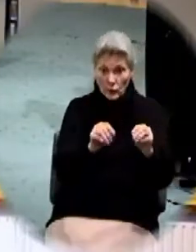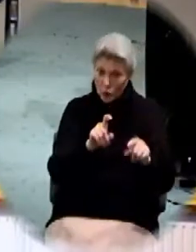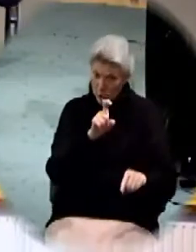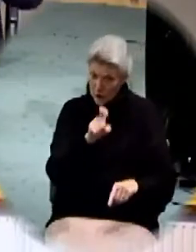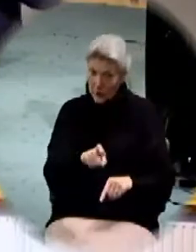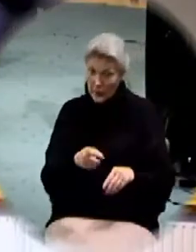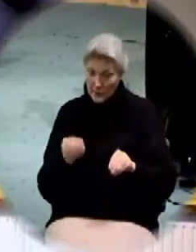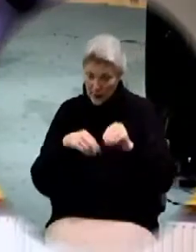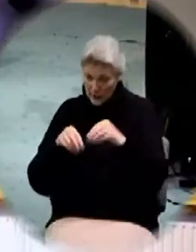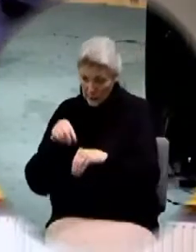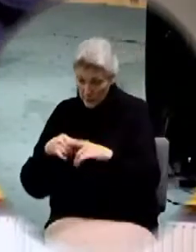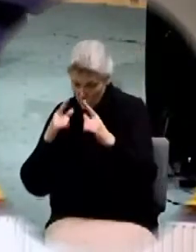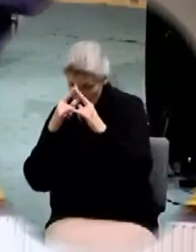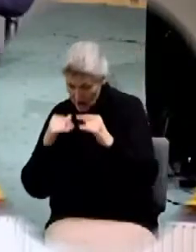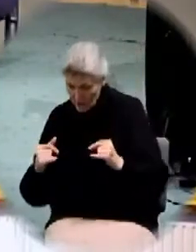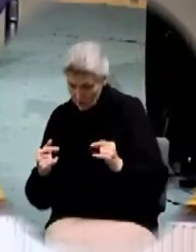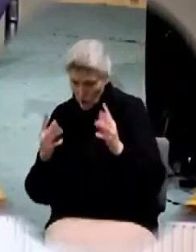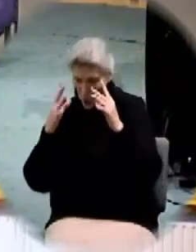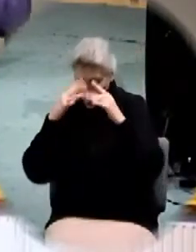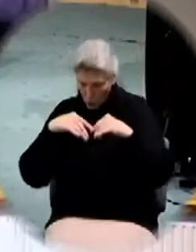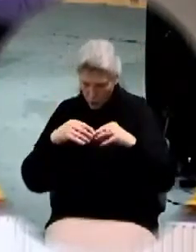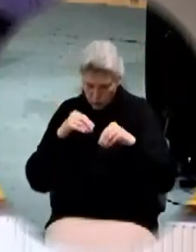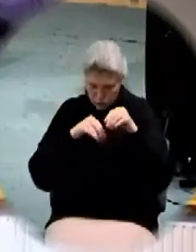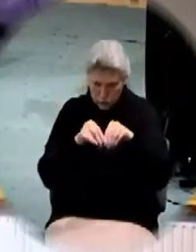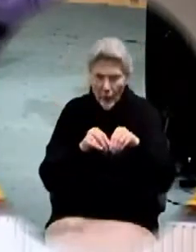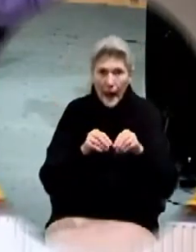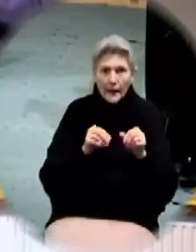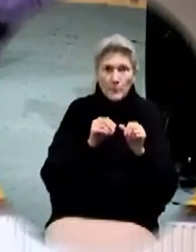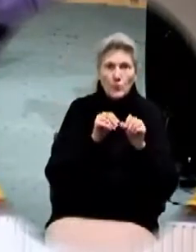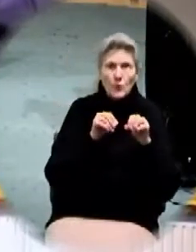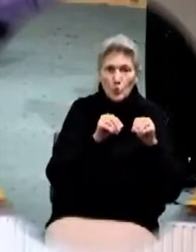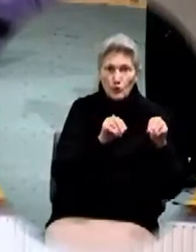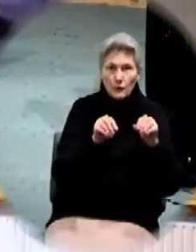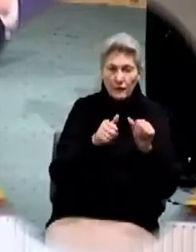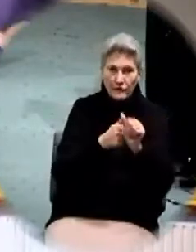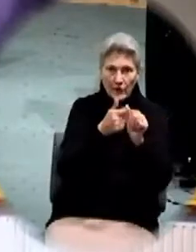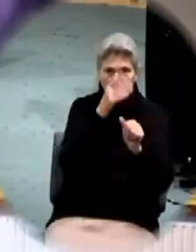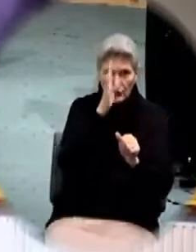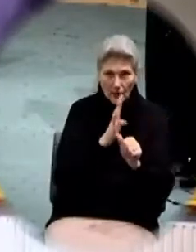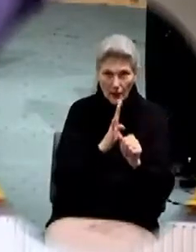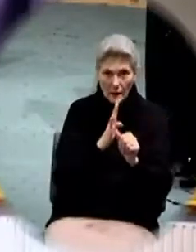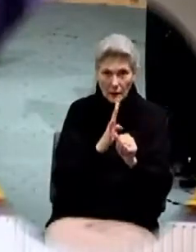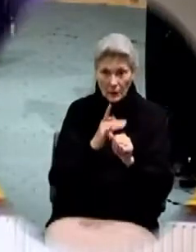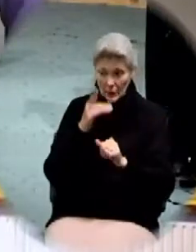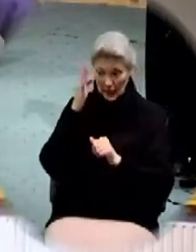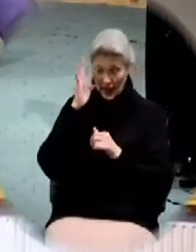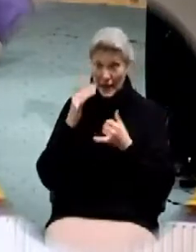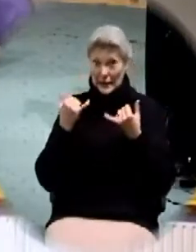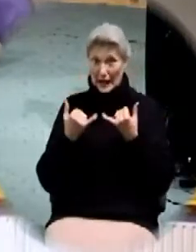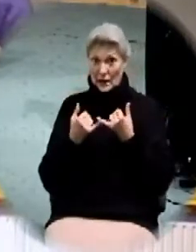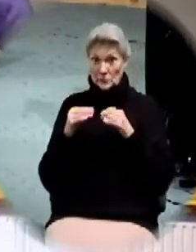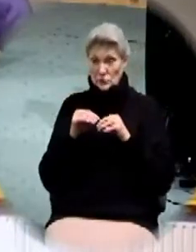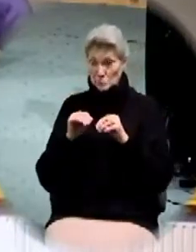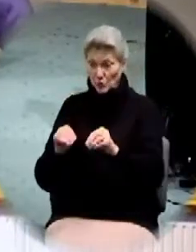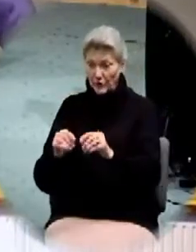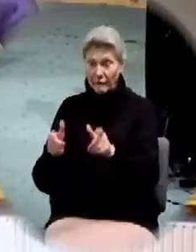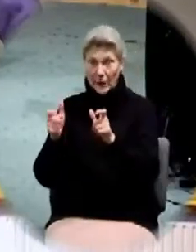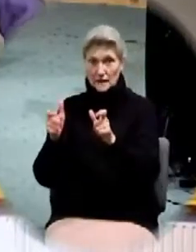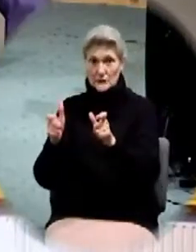you're going to stay with God can I tell you he's moving right now he's moving very rapidly